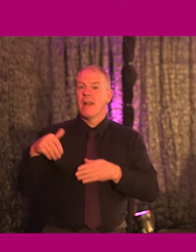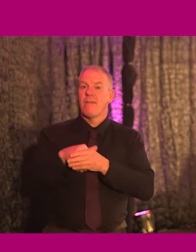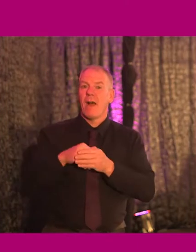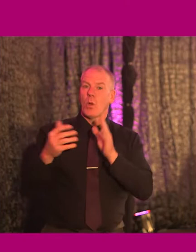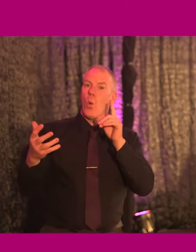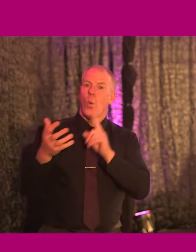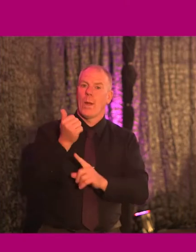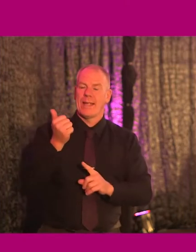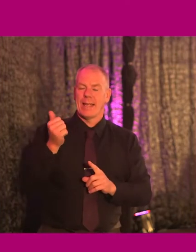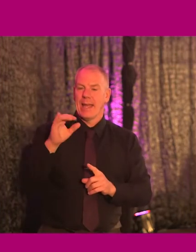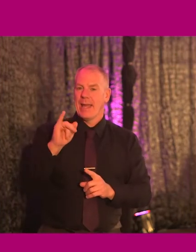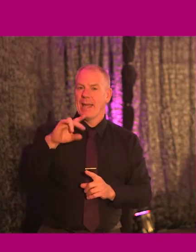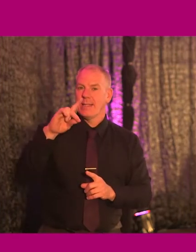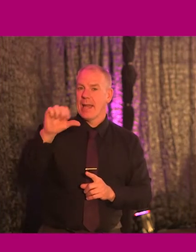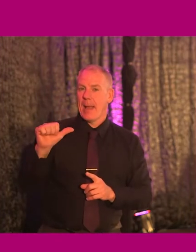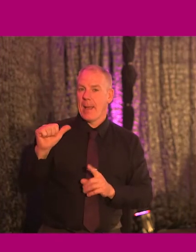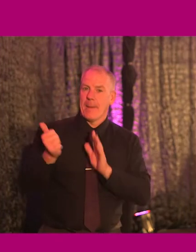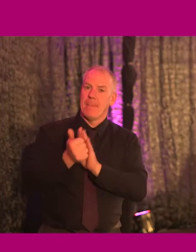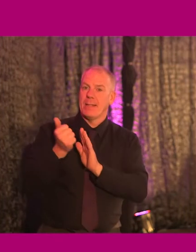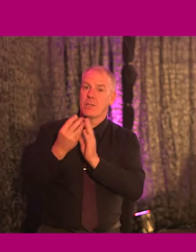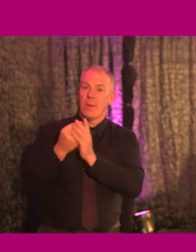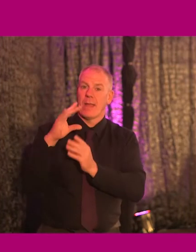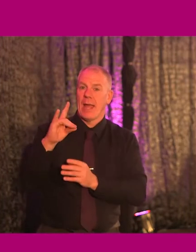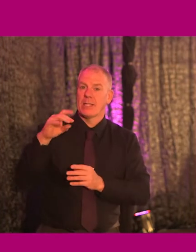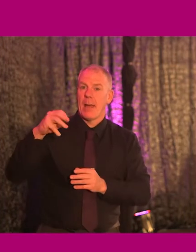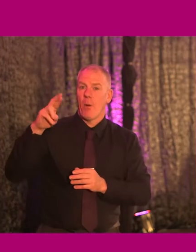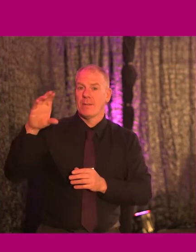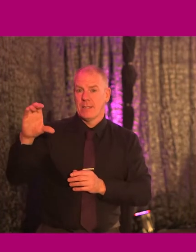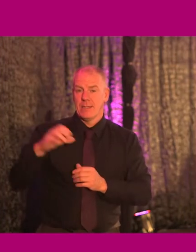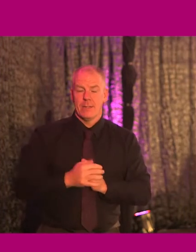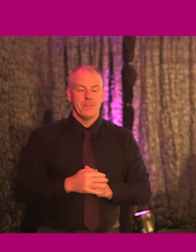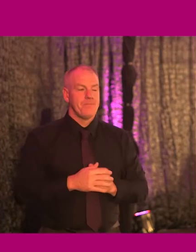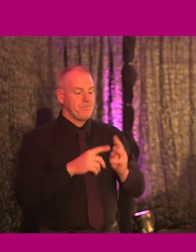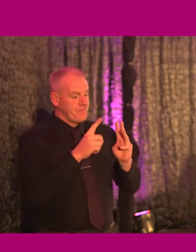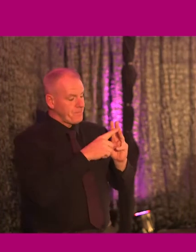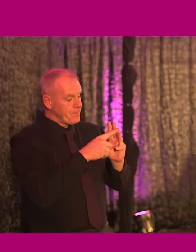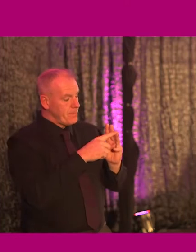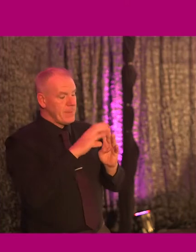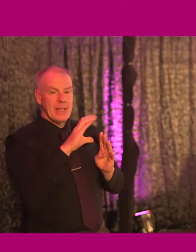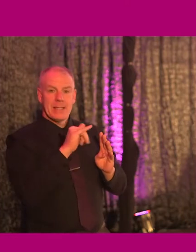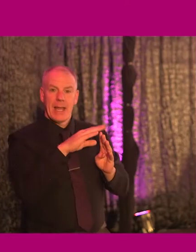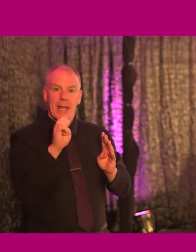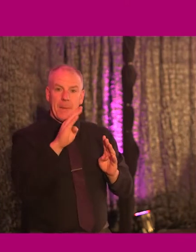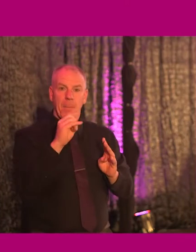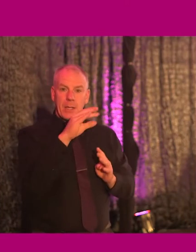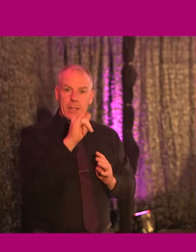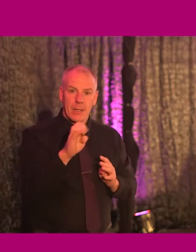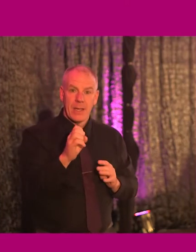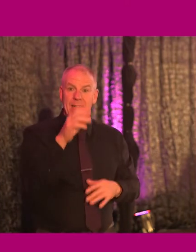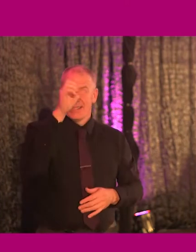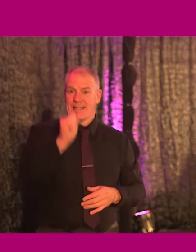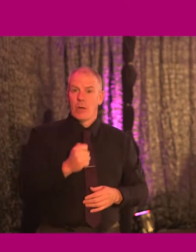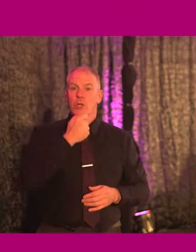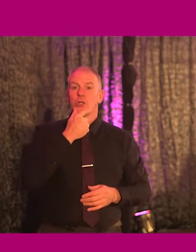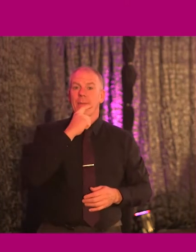Buildings project with HMRC. I also welcome to welcome Selina, Selina Bonney. Selina is a South Dublin County